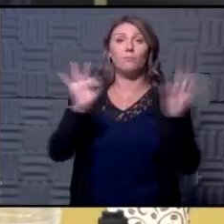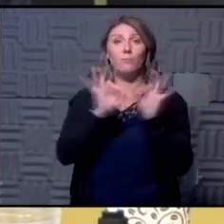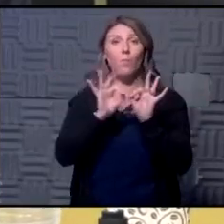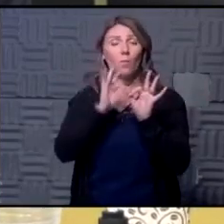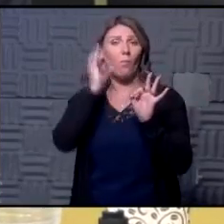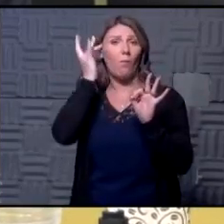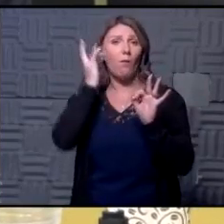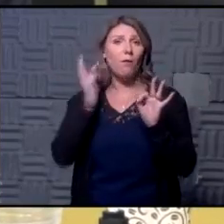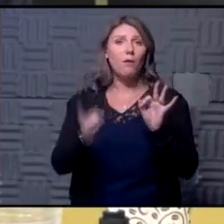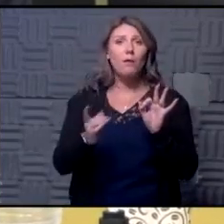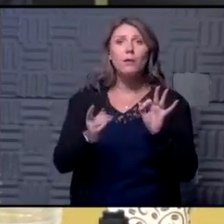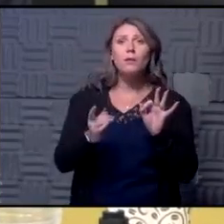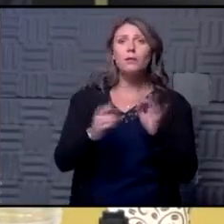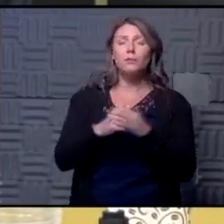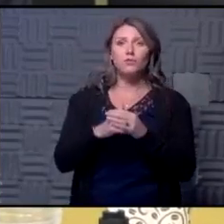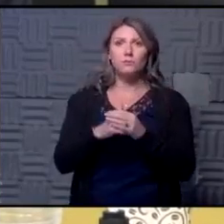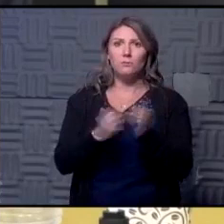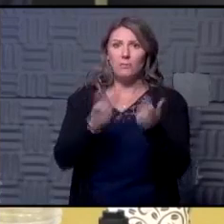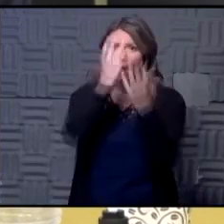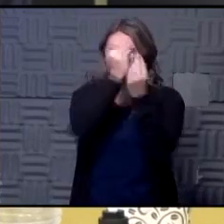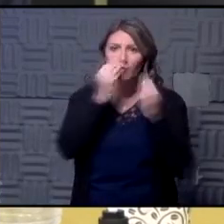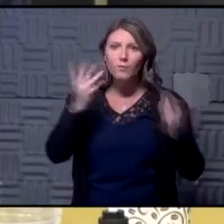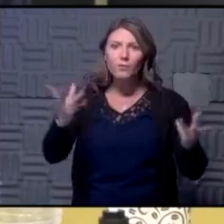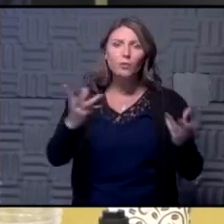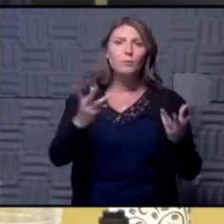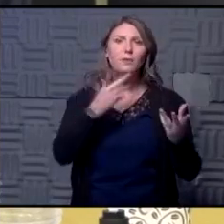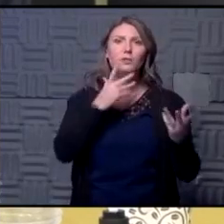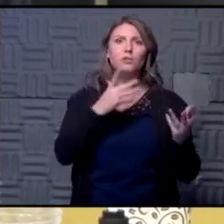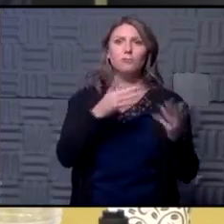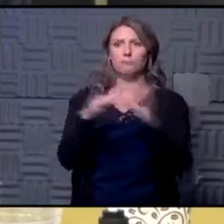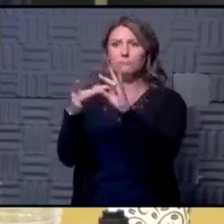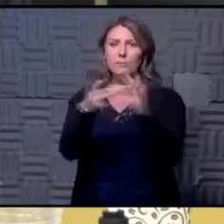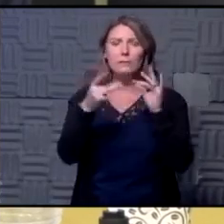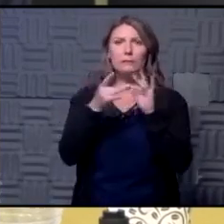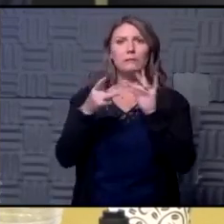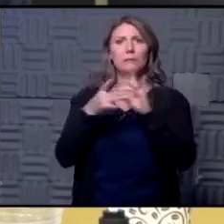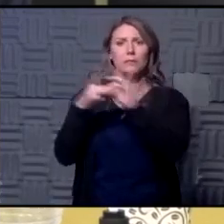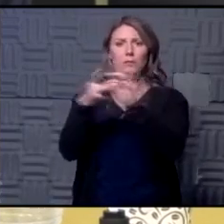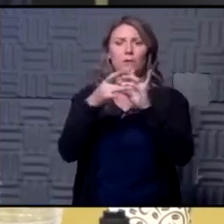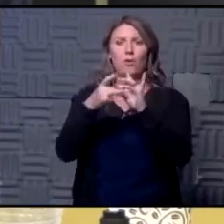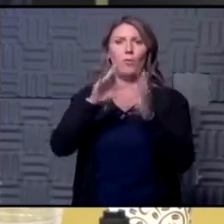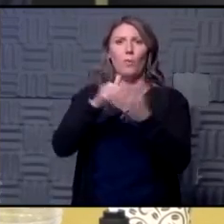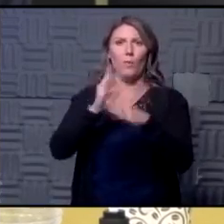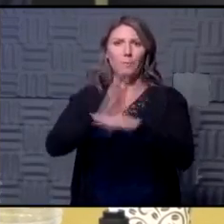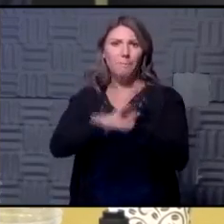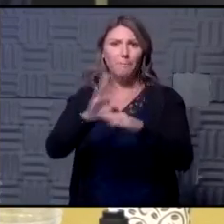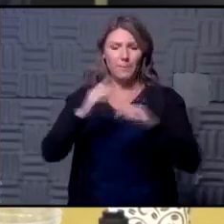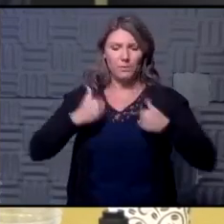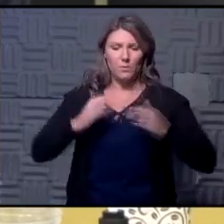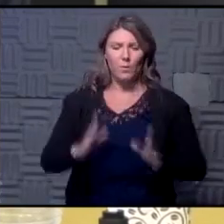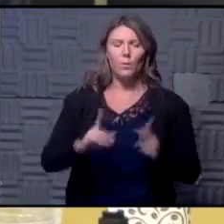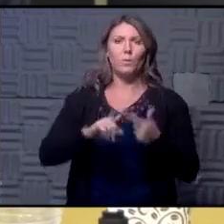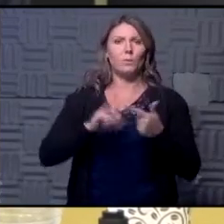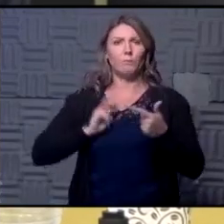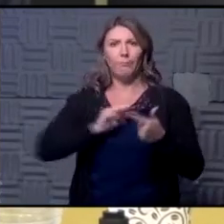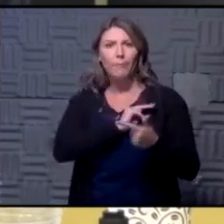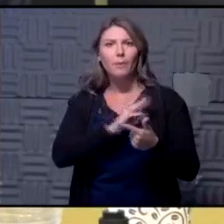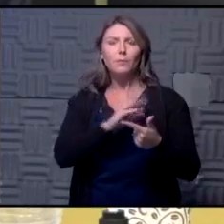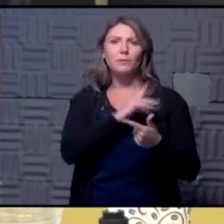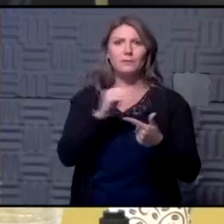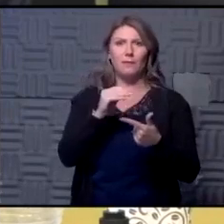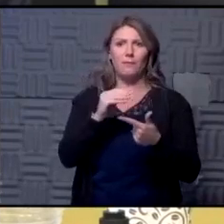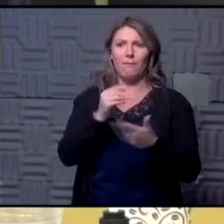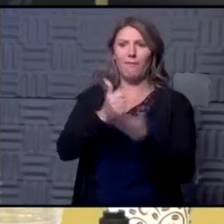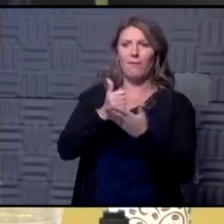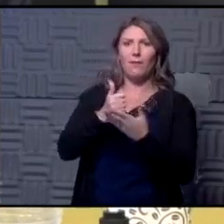the disseminator of information and making sure that we're connecting our business owners our members with the decision makers that